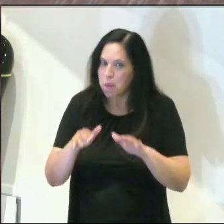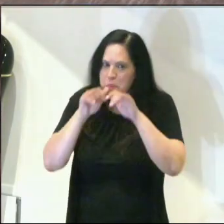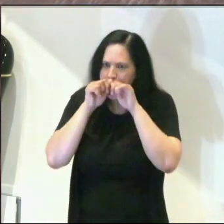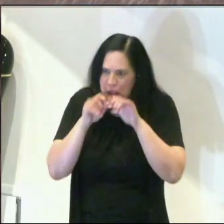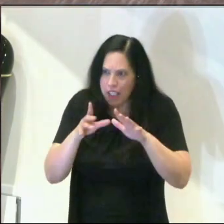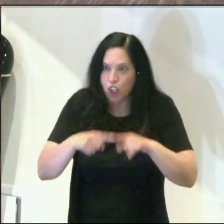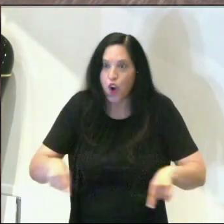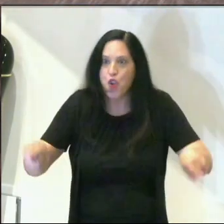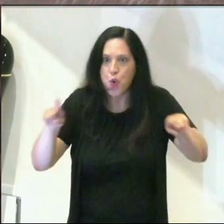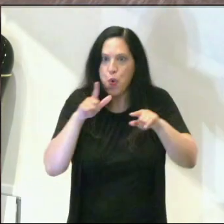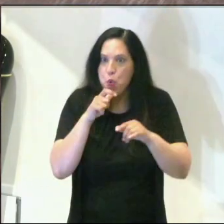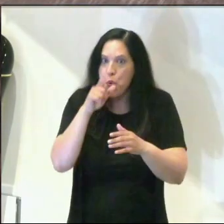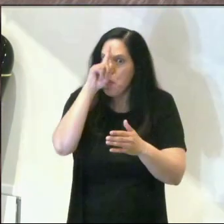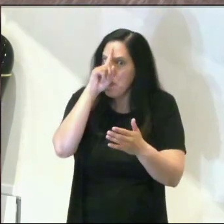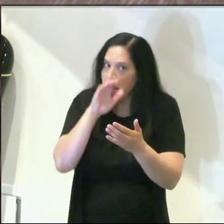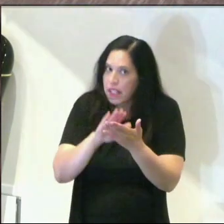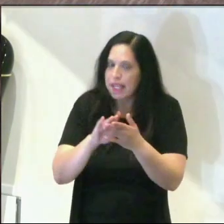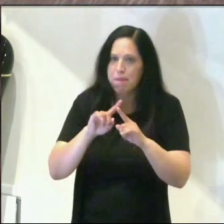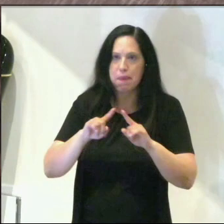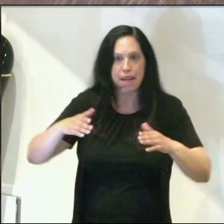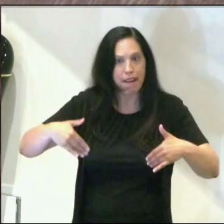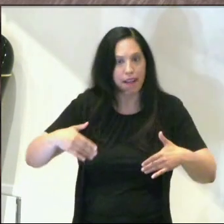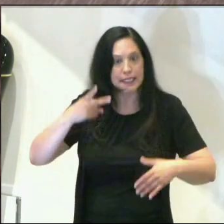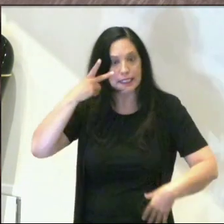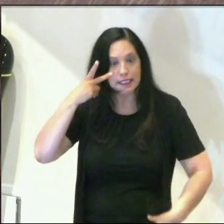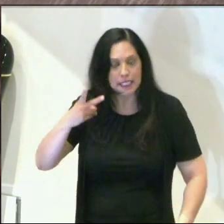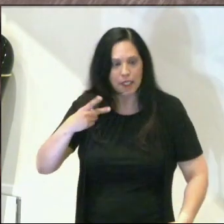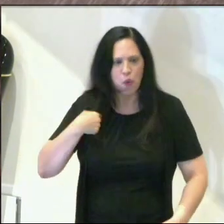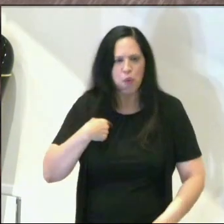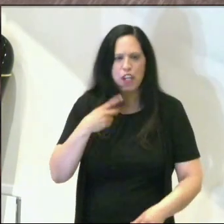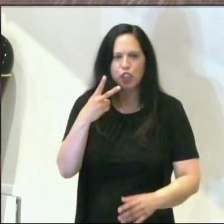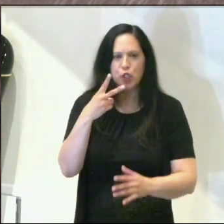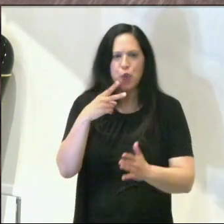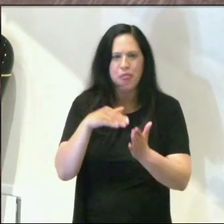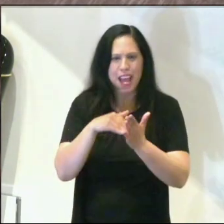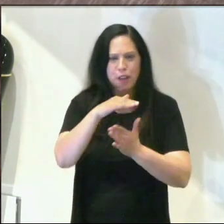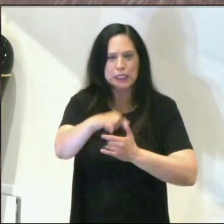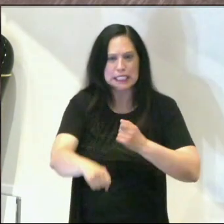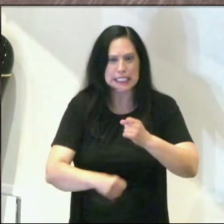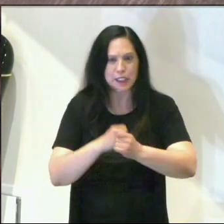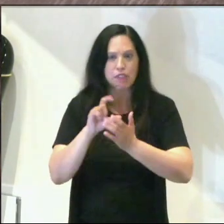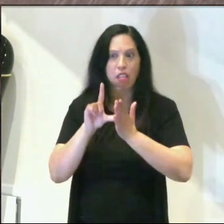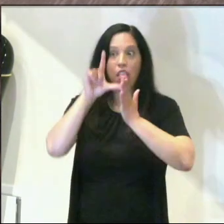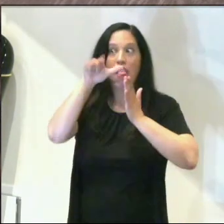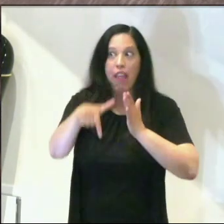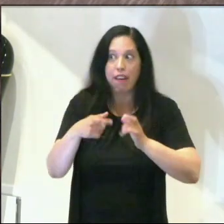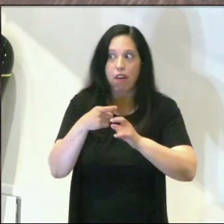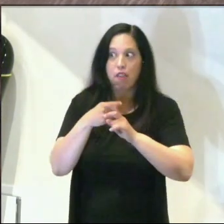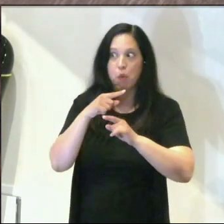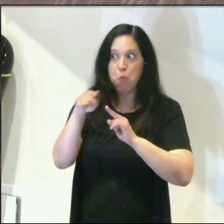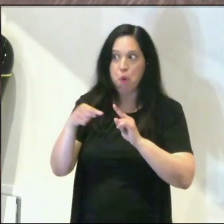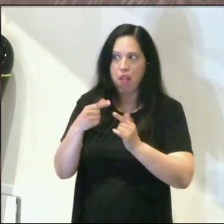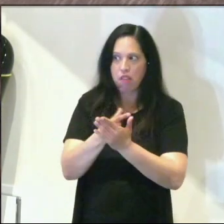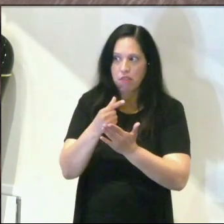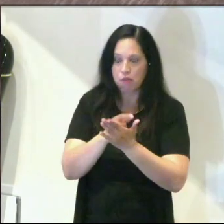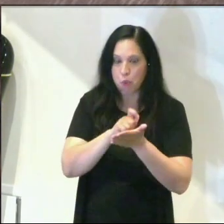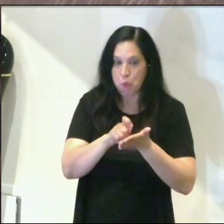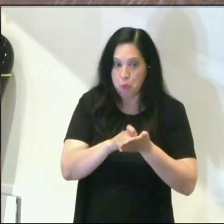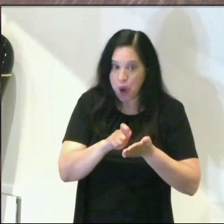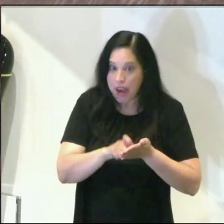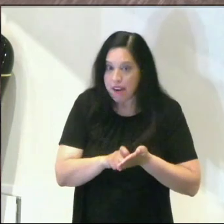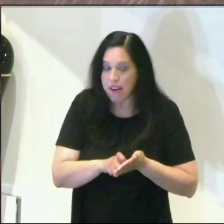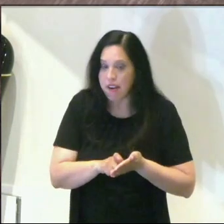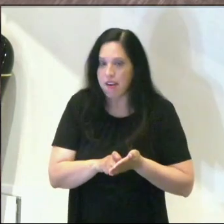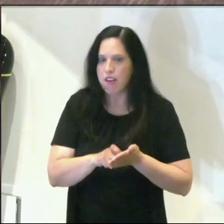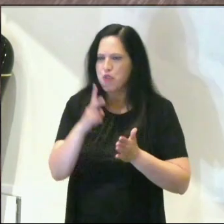yet who have not seen. See, we're 2,000 years removed from when the gospel account was written. We're 2,000 years removed from